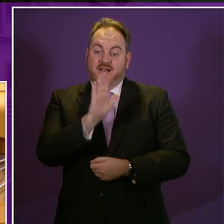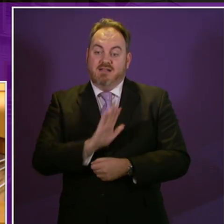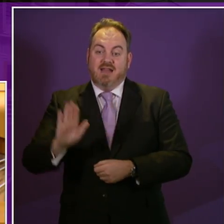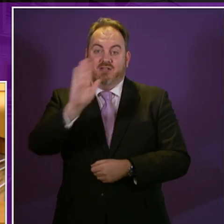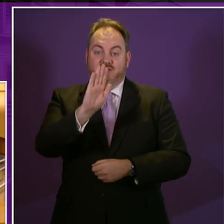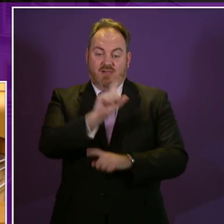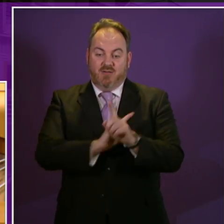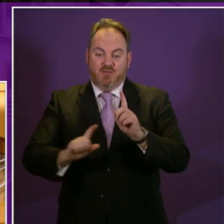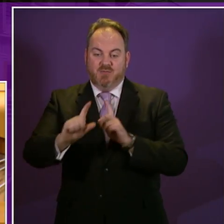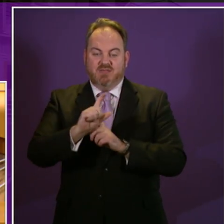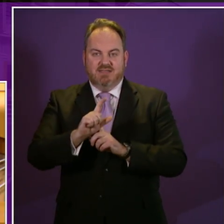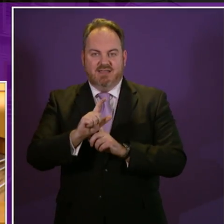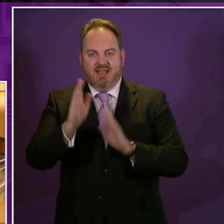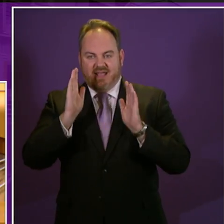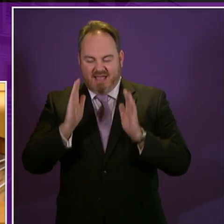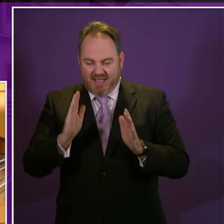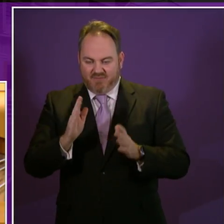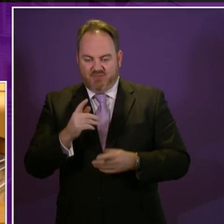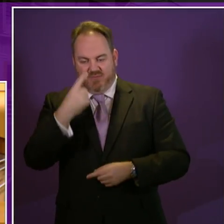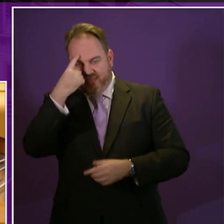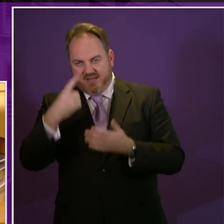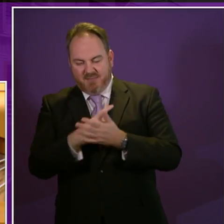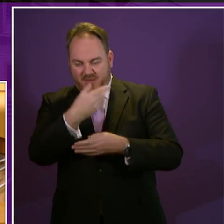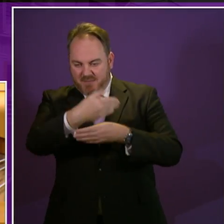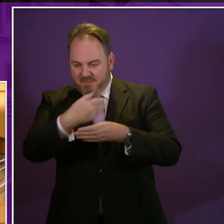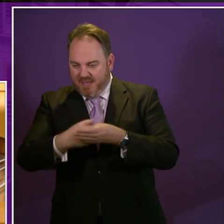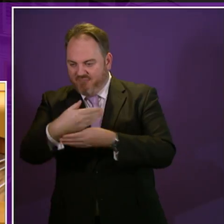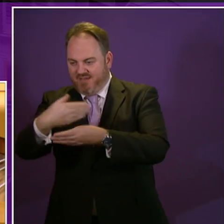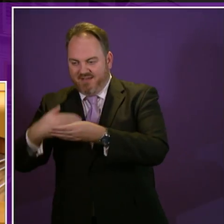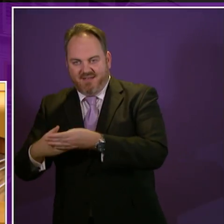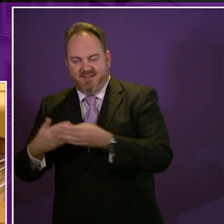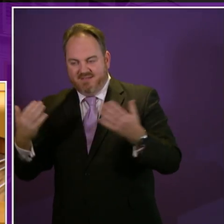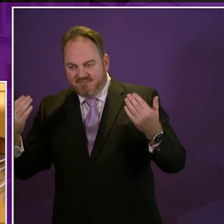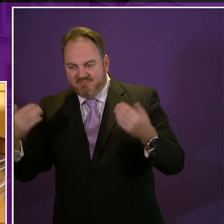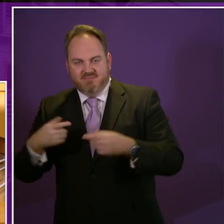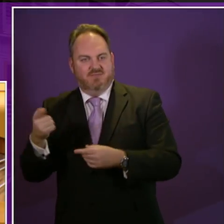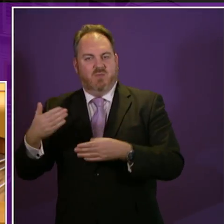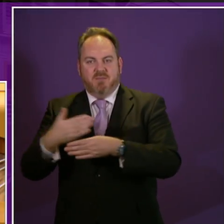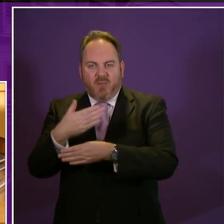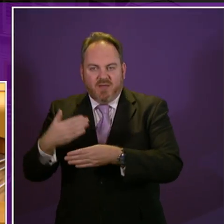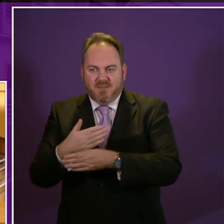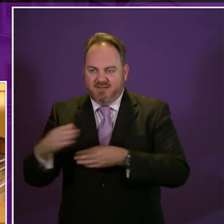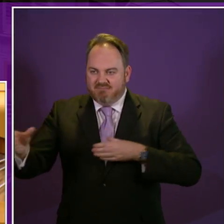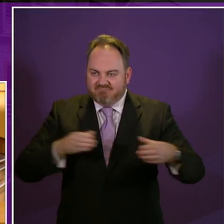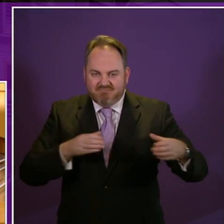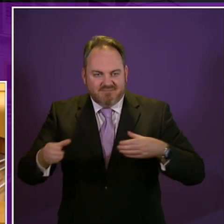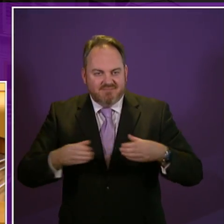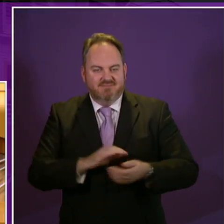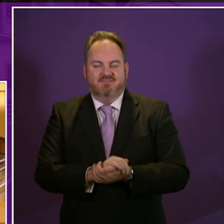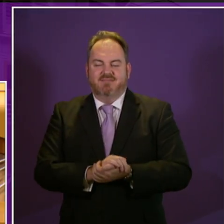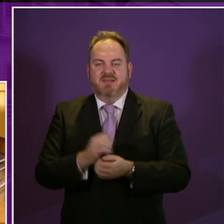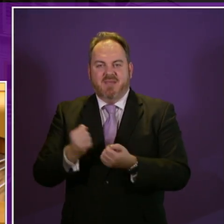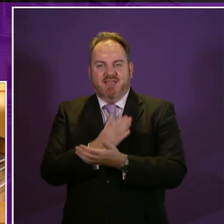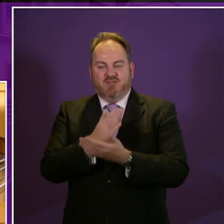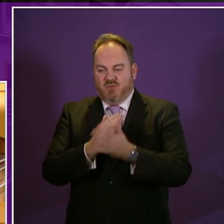removes the barriers to independent living, opens up employment opportunities, improves accessibility to